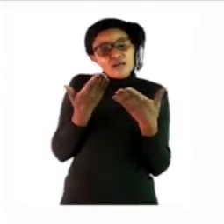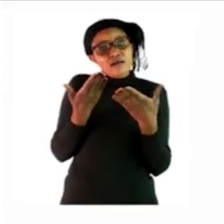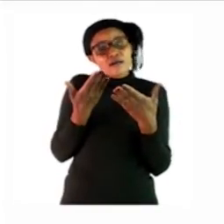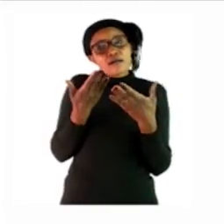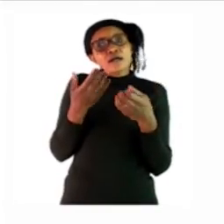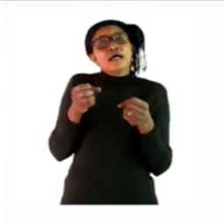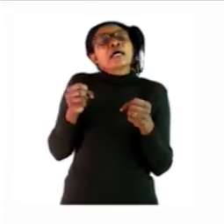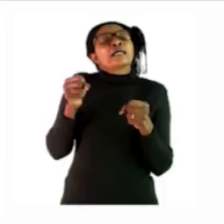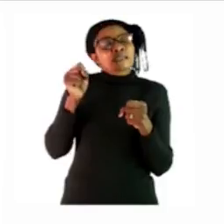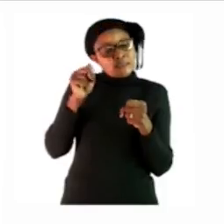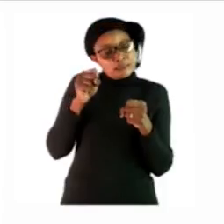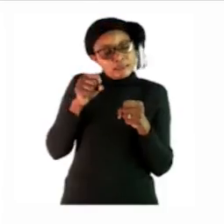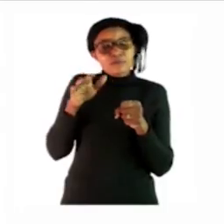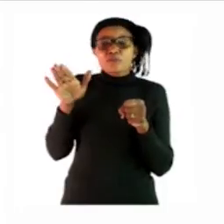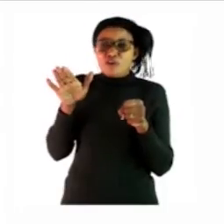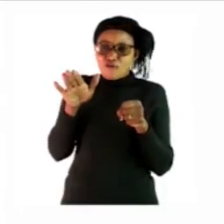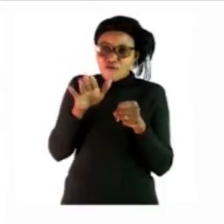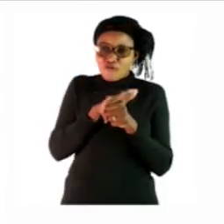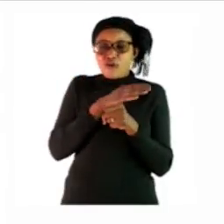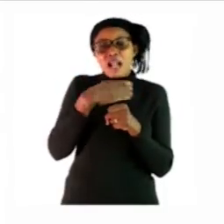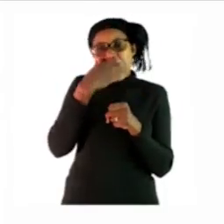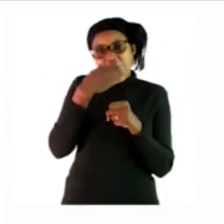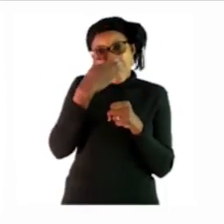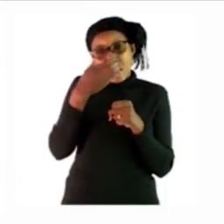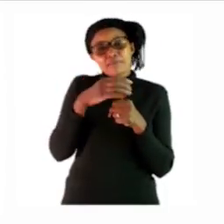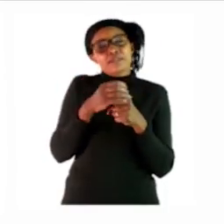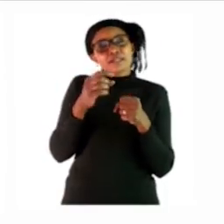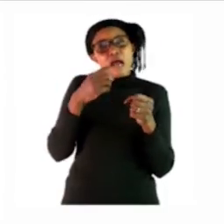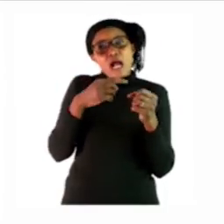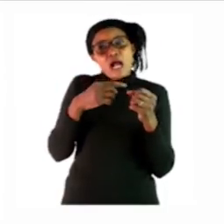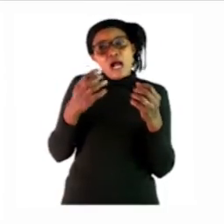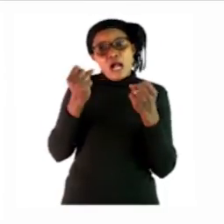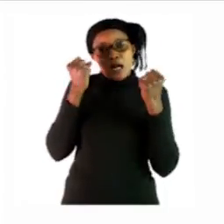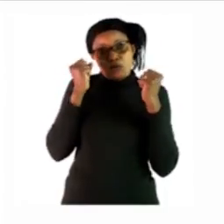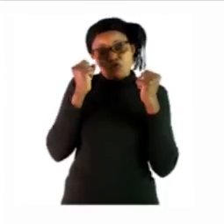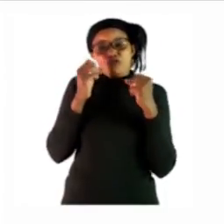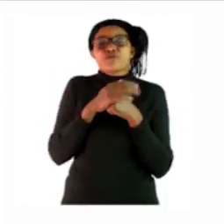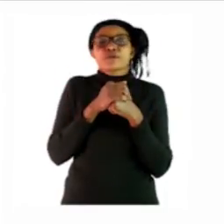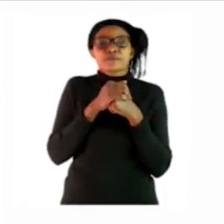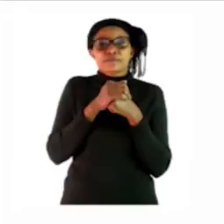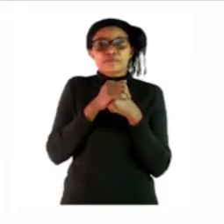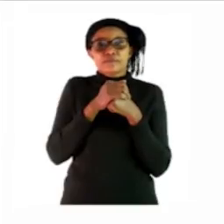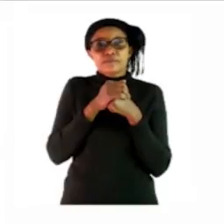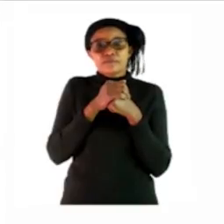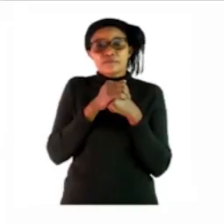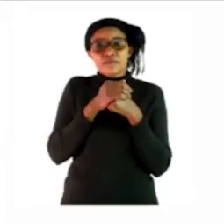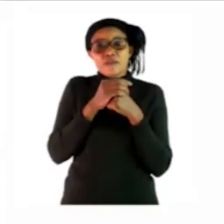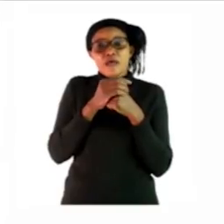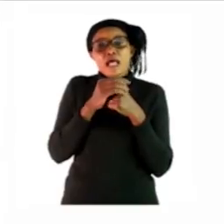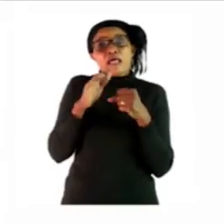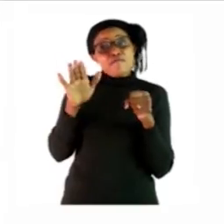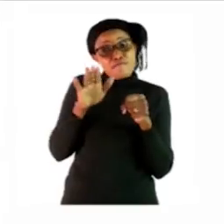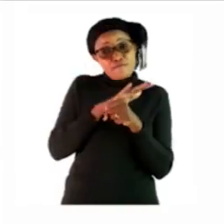a whole apple when we take it out of the fridge so the whole apple